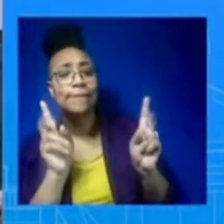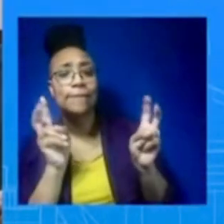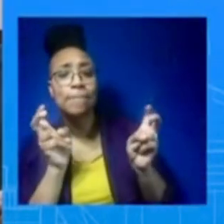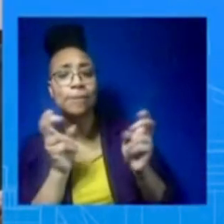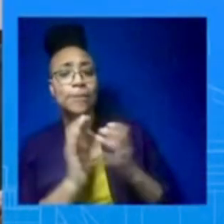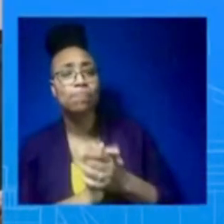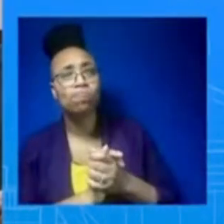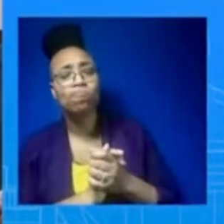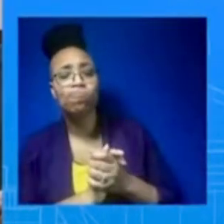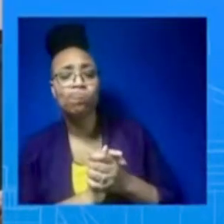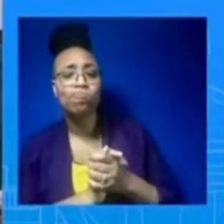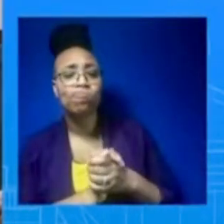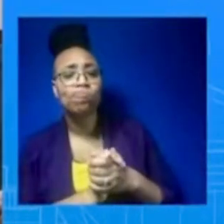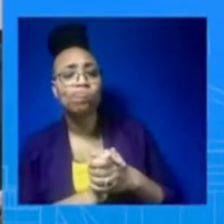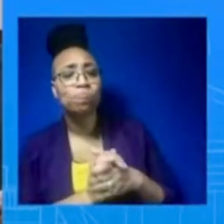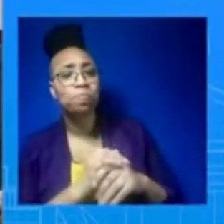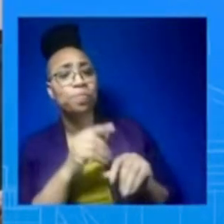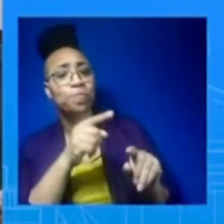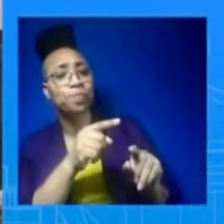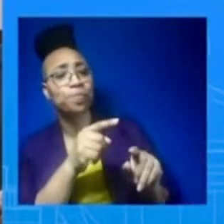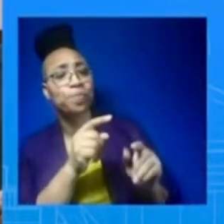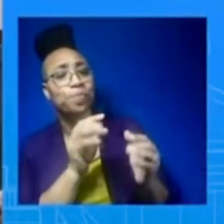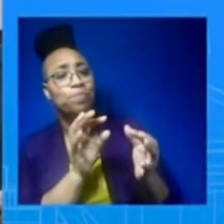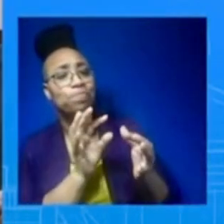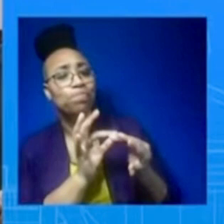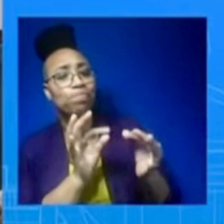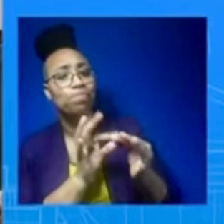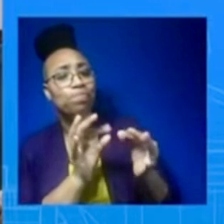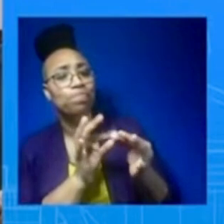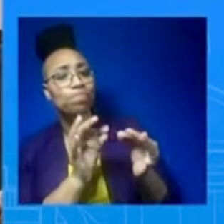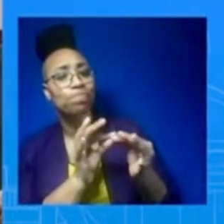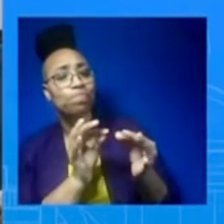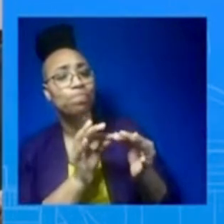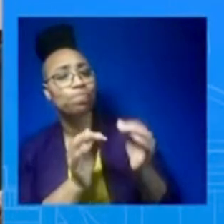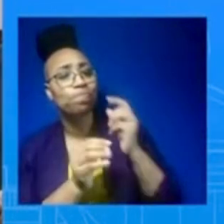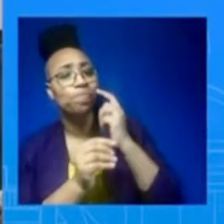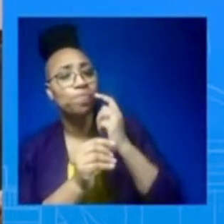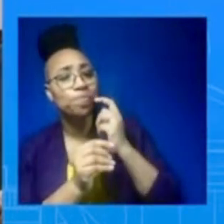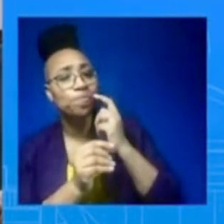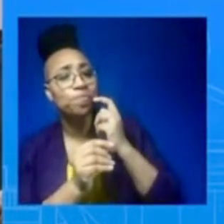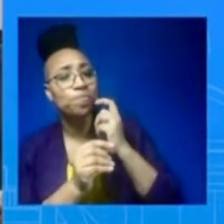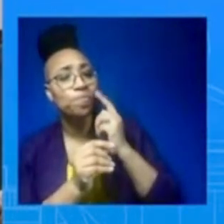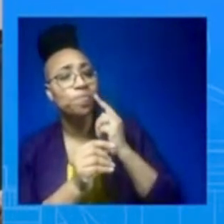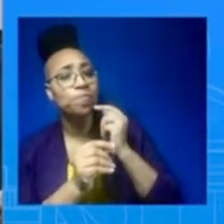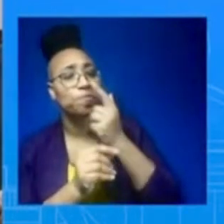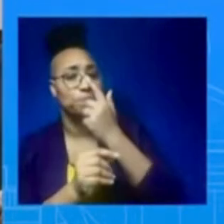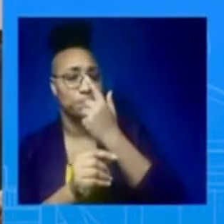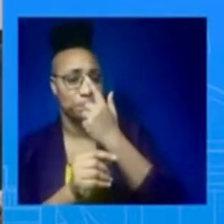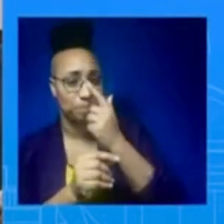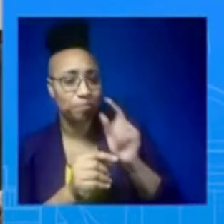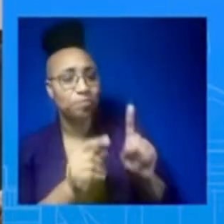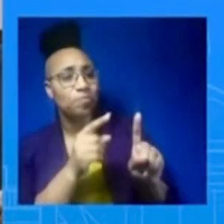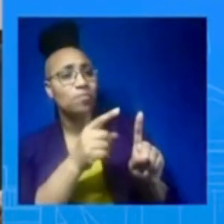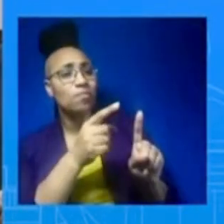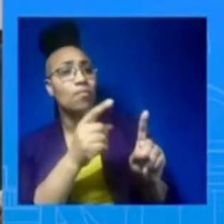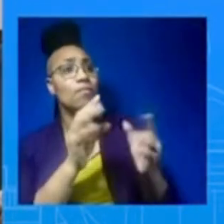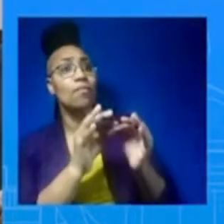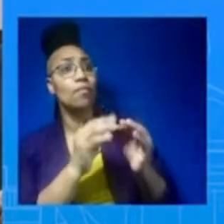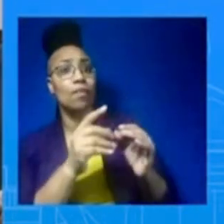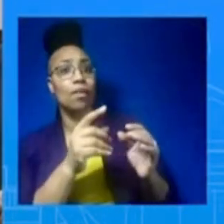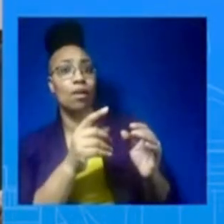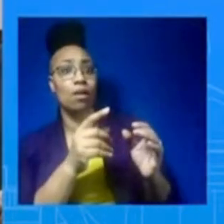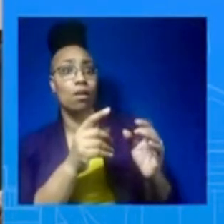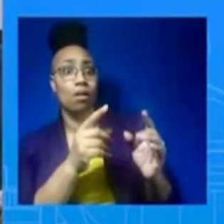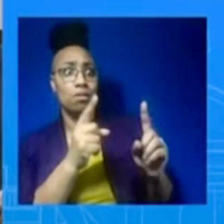yet. Does the President have anything to say about this national conversation that was sparked after a